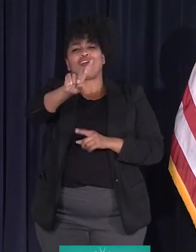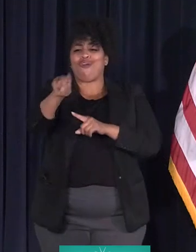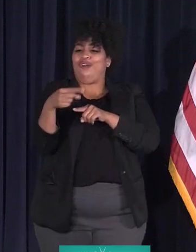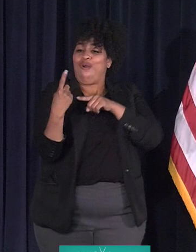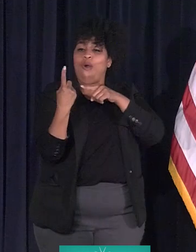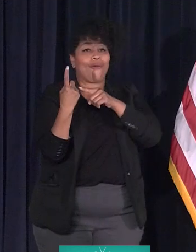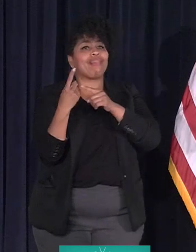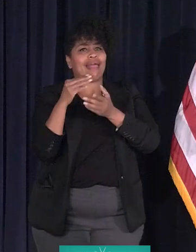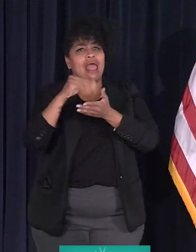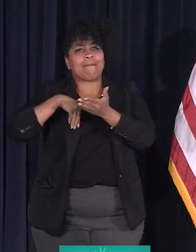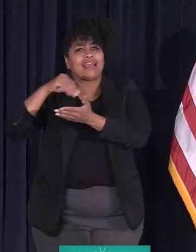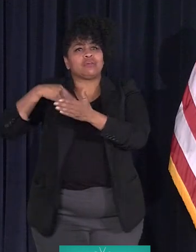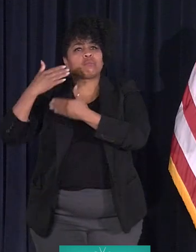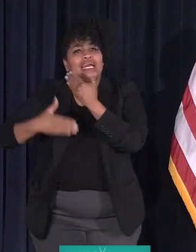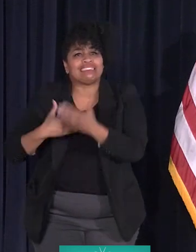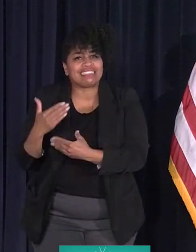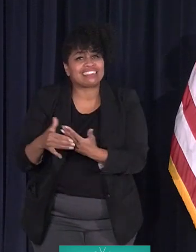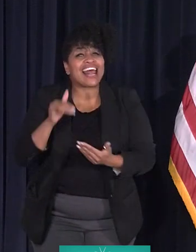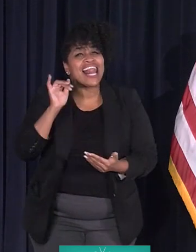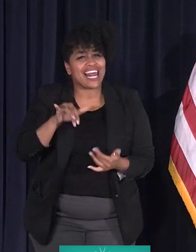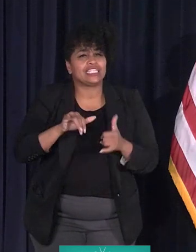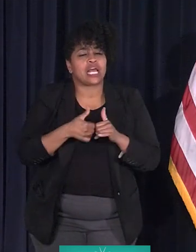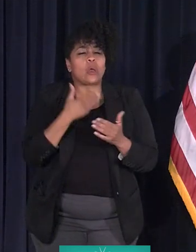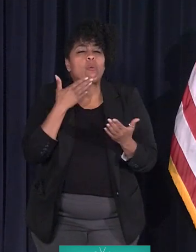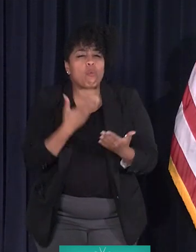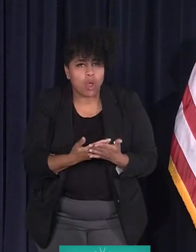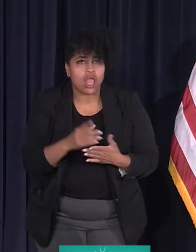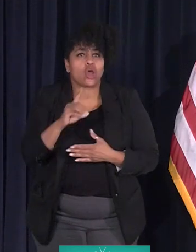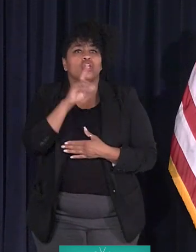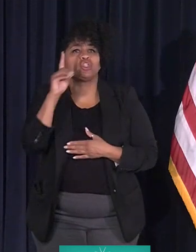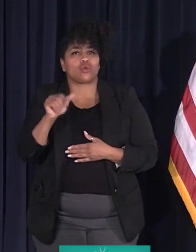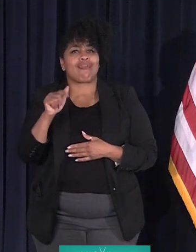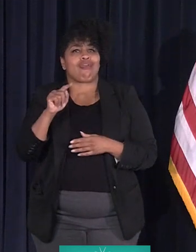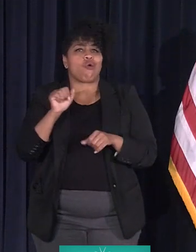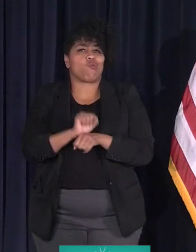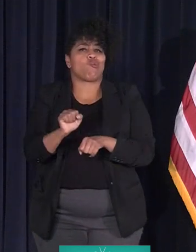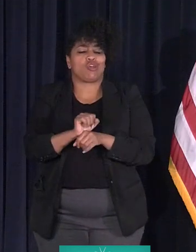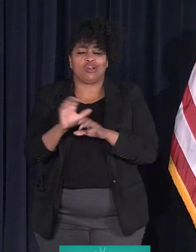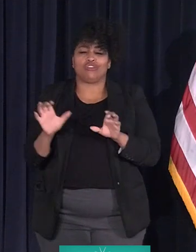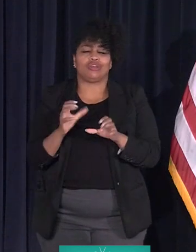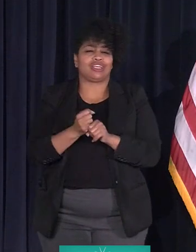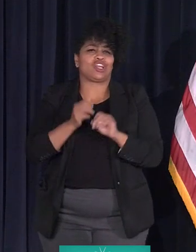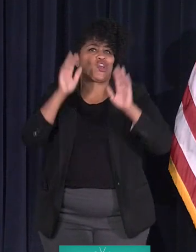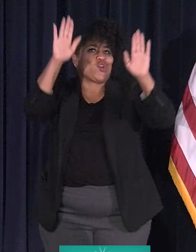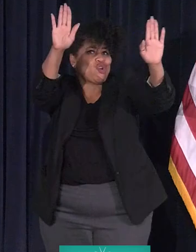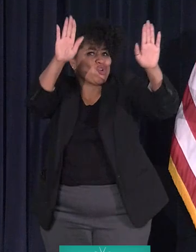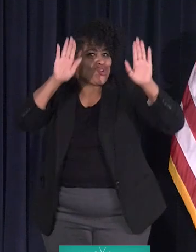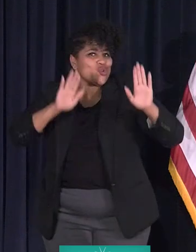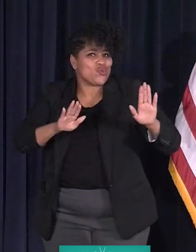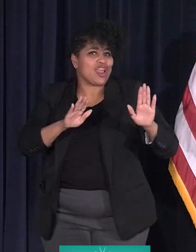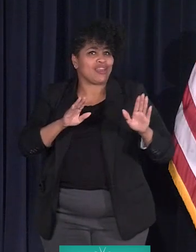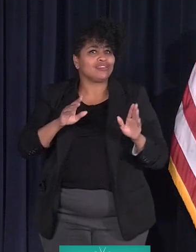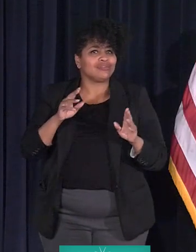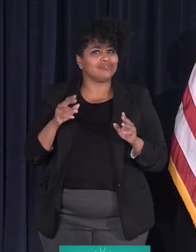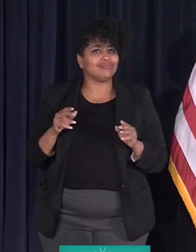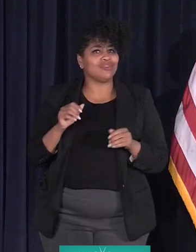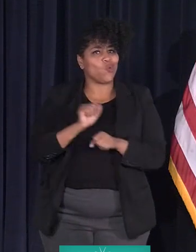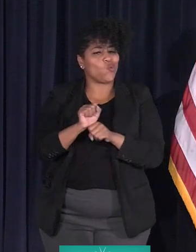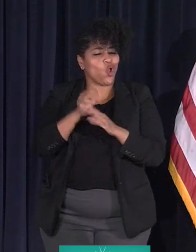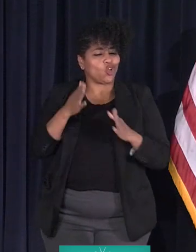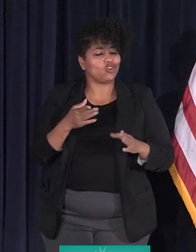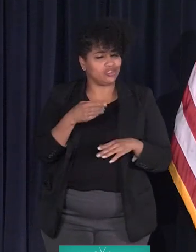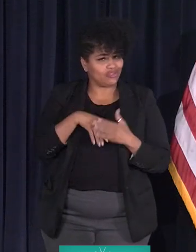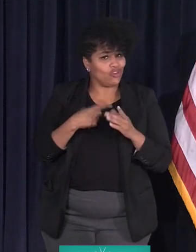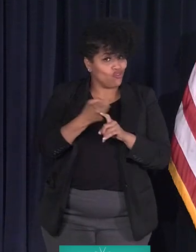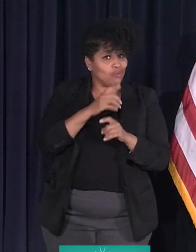application process. That's how well Detroit at Work is doing. They're getting great candidates out of the city. So if you were laid off from the other